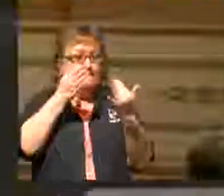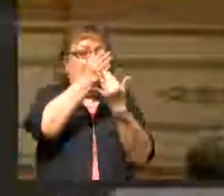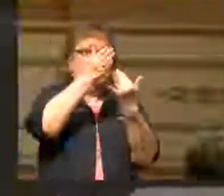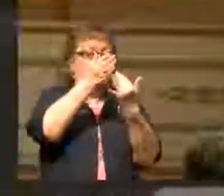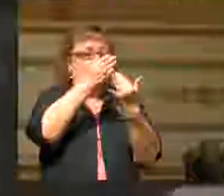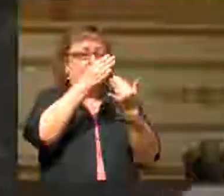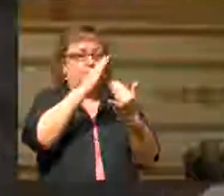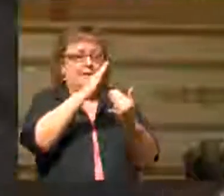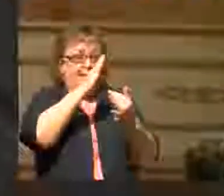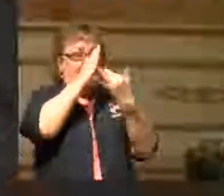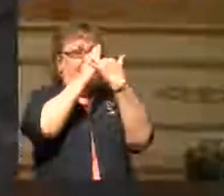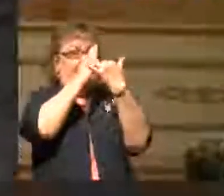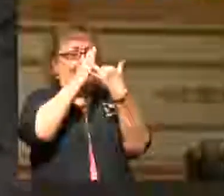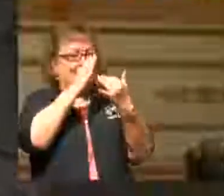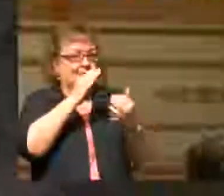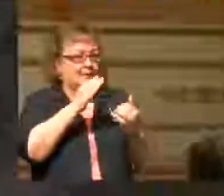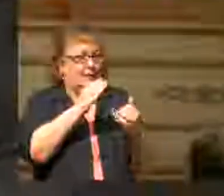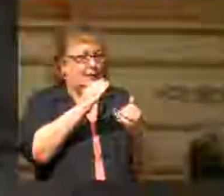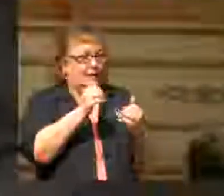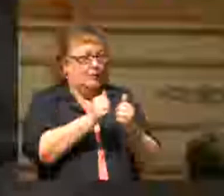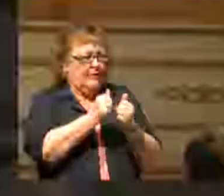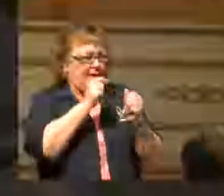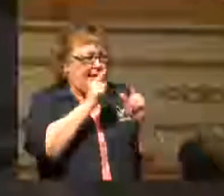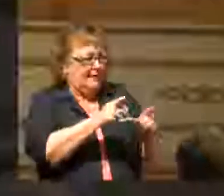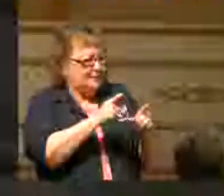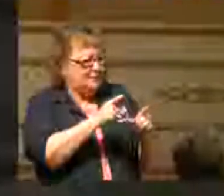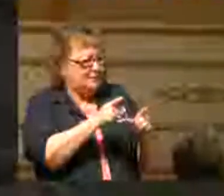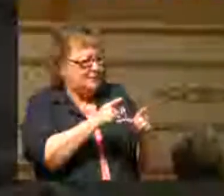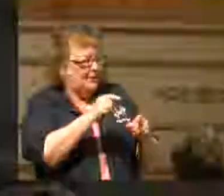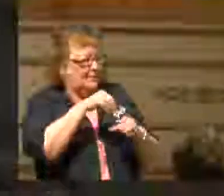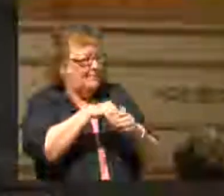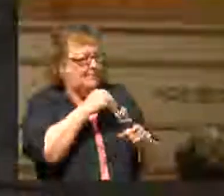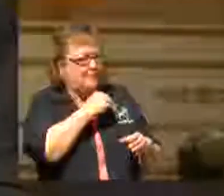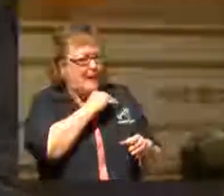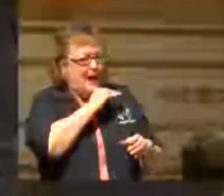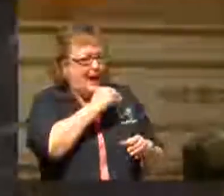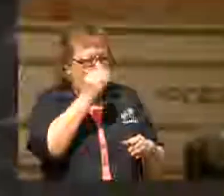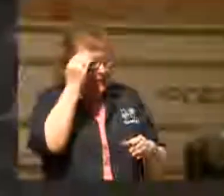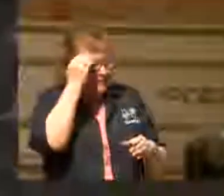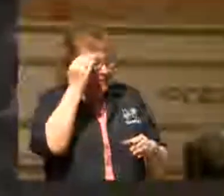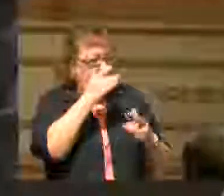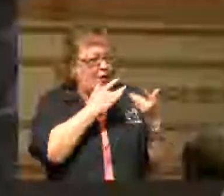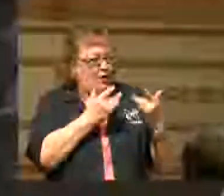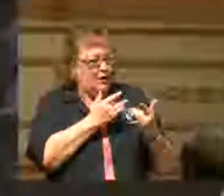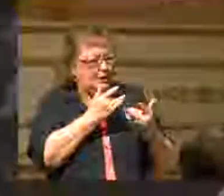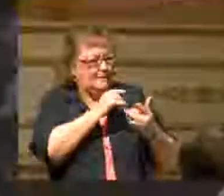they have been thrusting back into the mind and the heart of Almighty God.